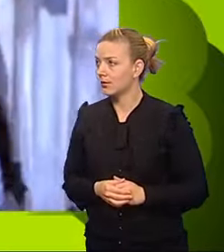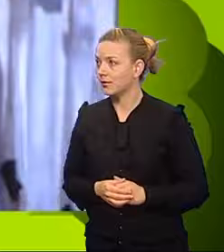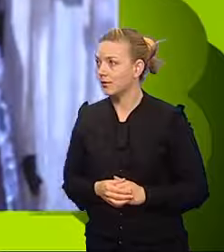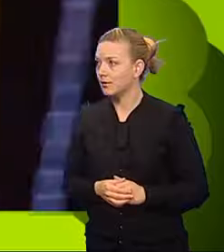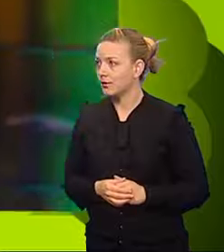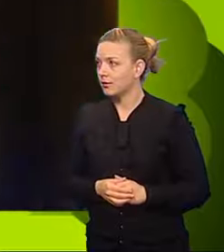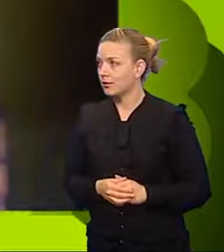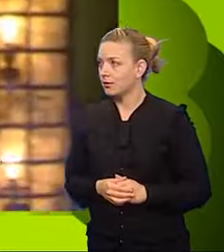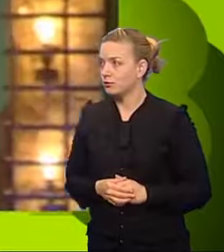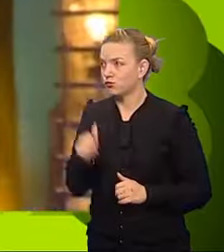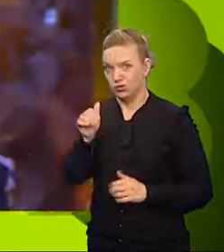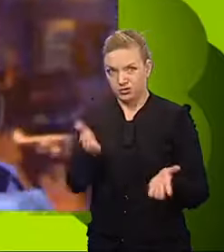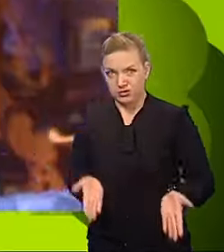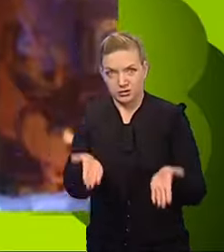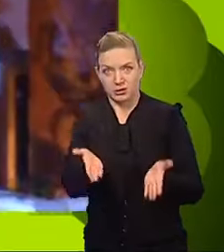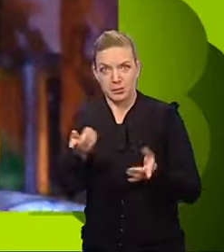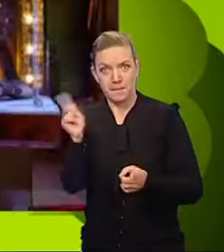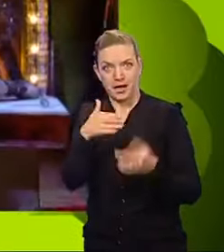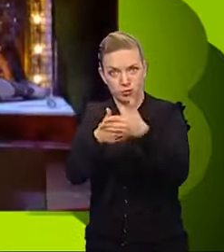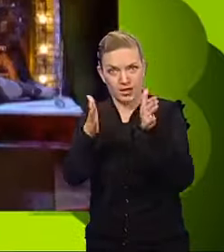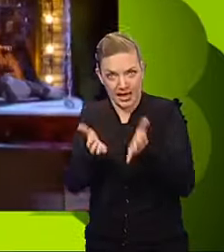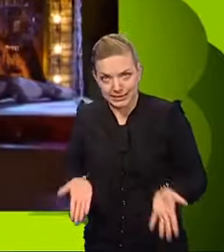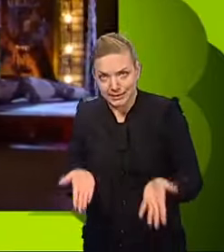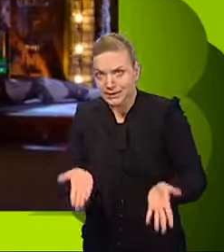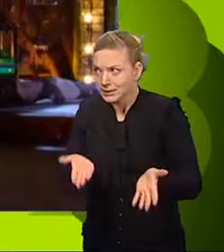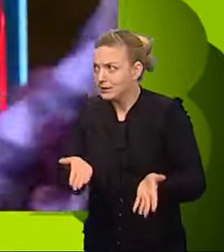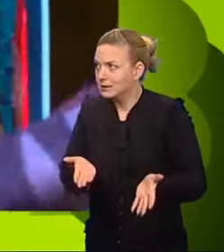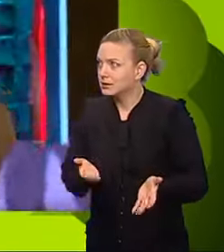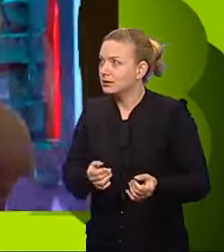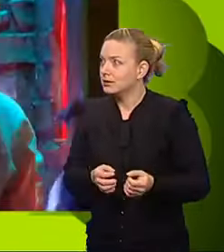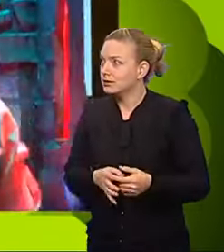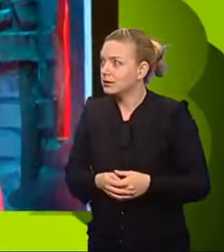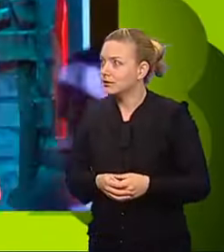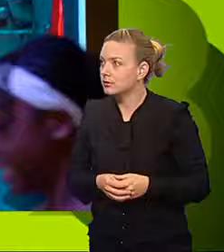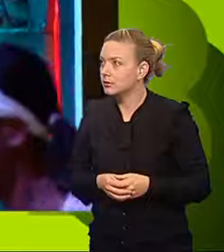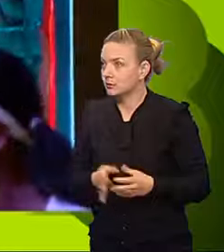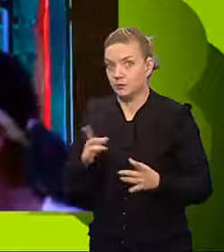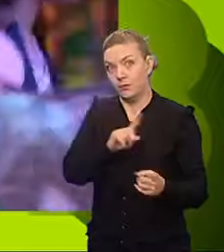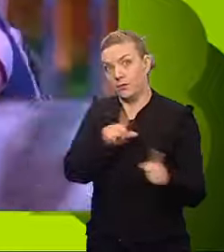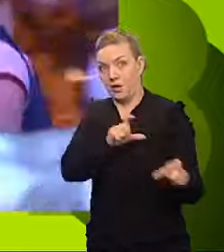That's it. Get the botherers back to the cage. Get back to the body.